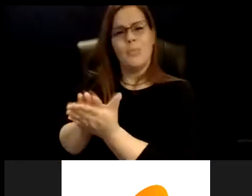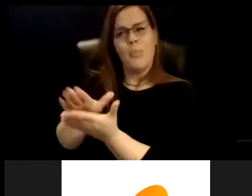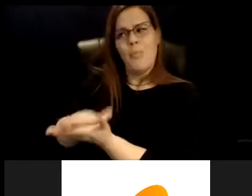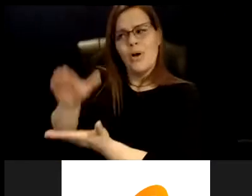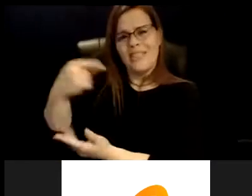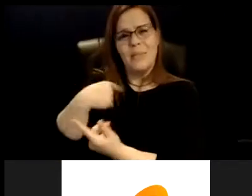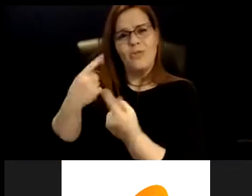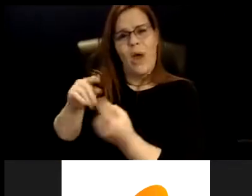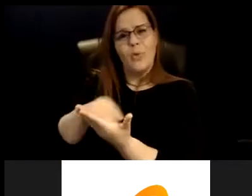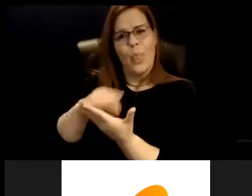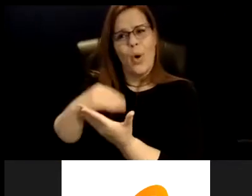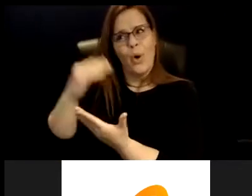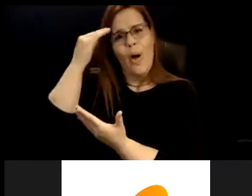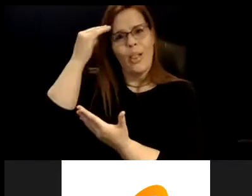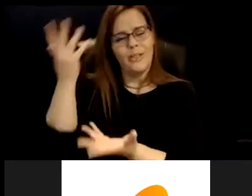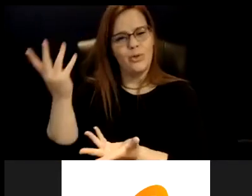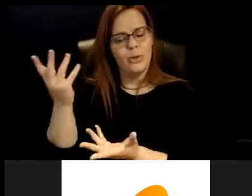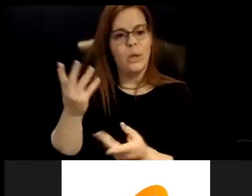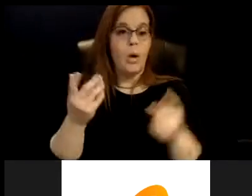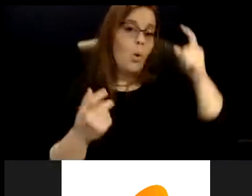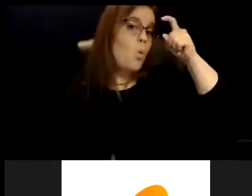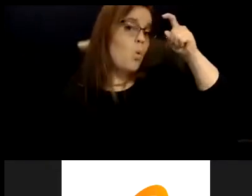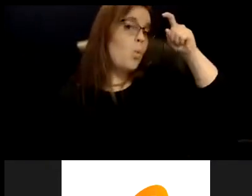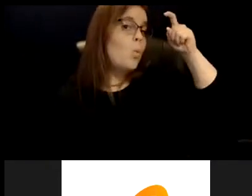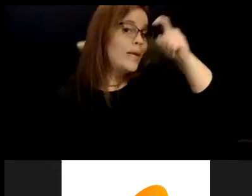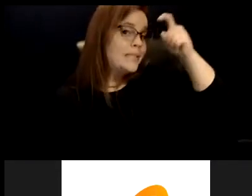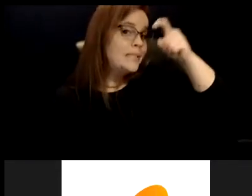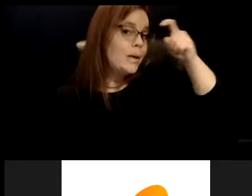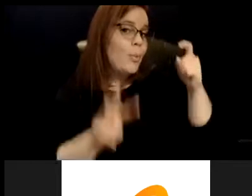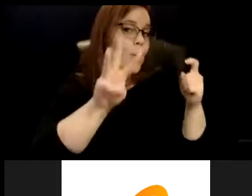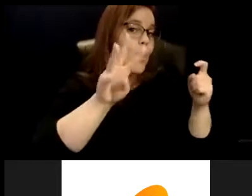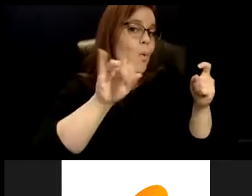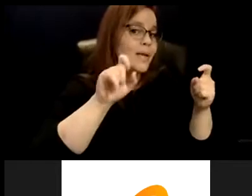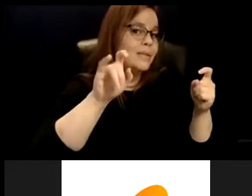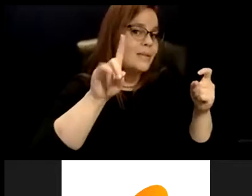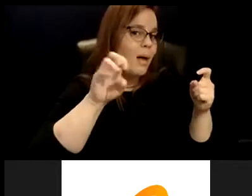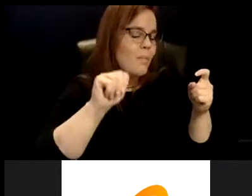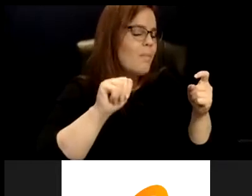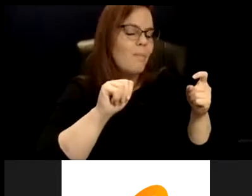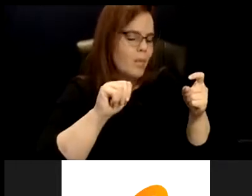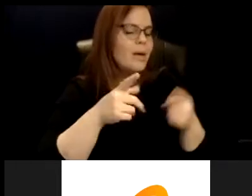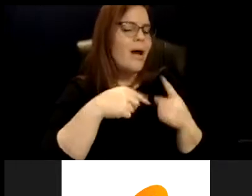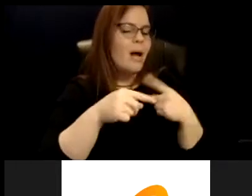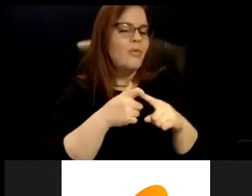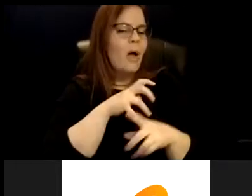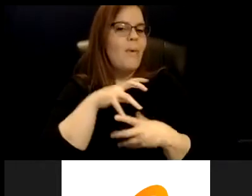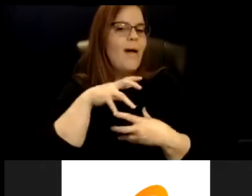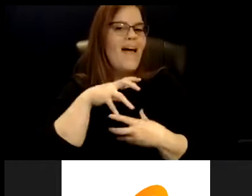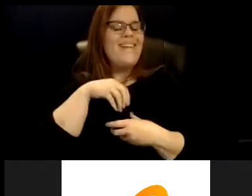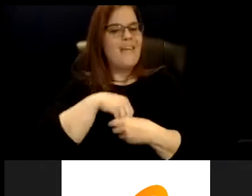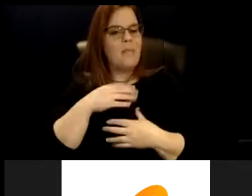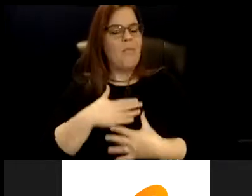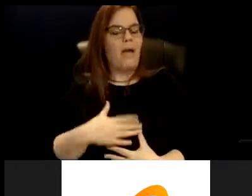but you're not going to have a wisdom unless you have an embodied lived experience of what it is that you're learning. And I think what's really